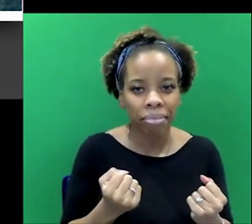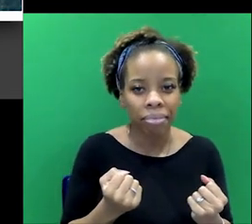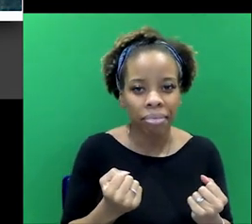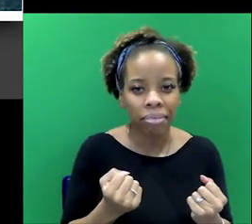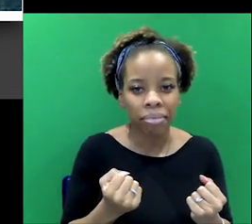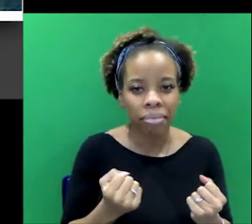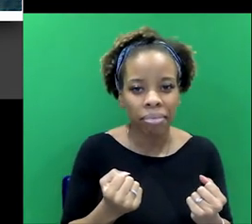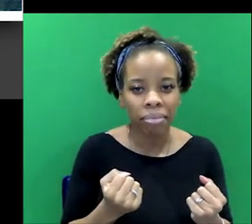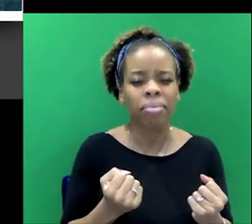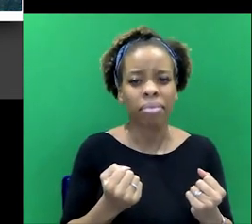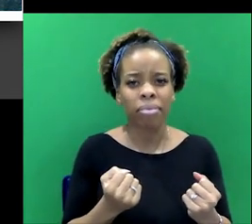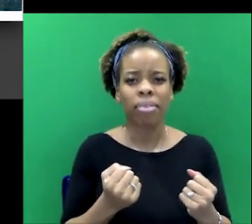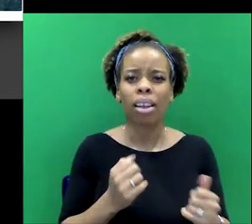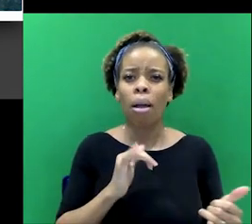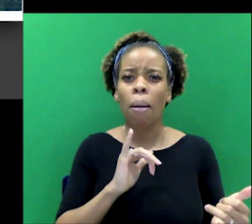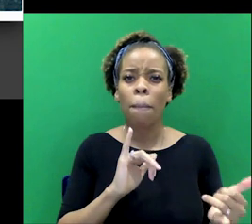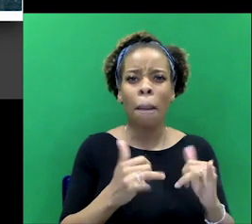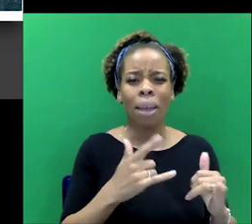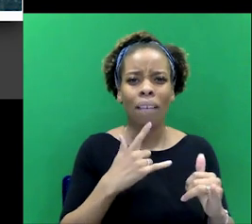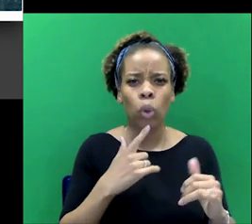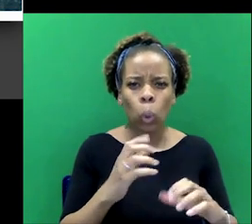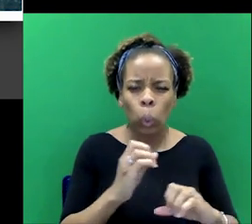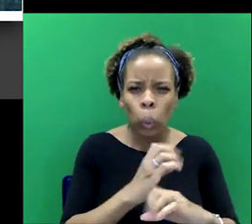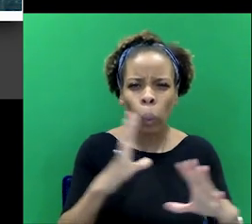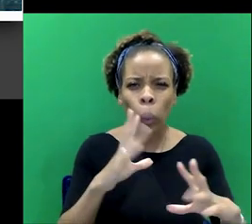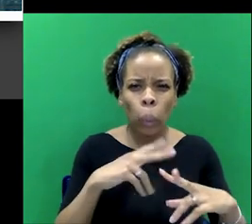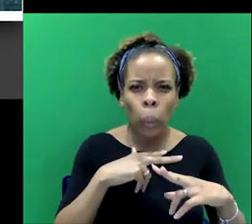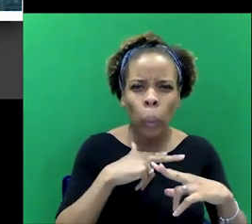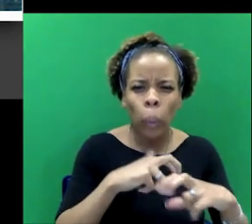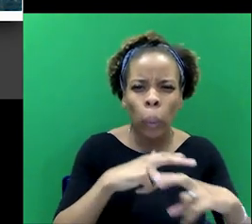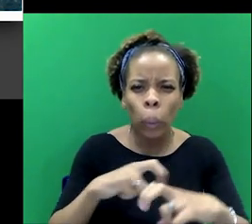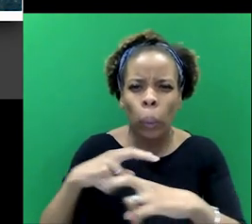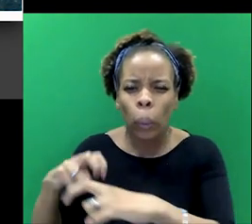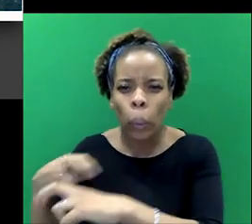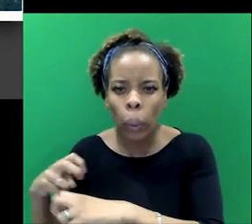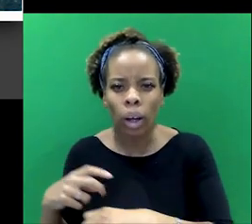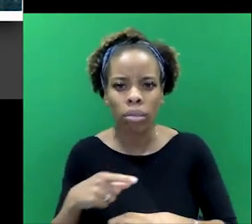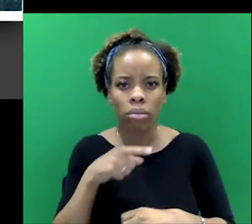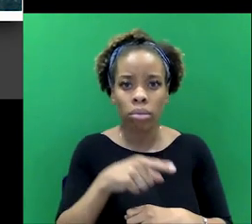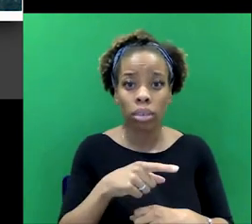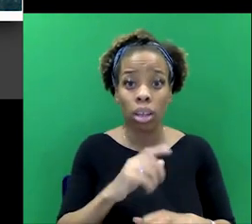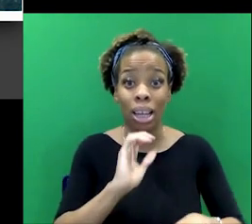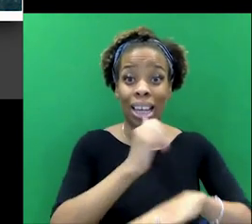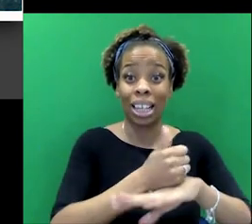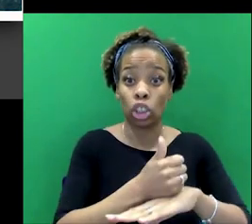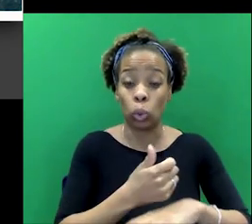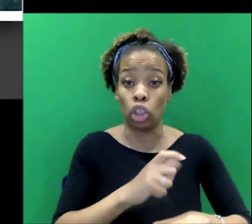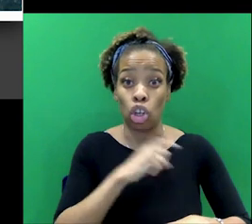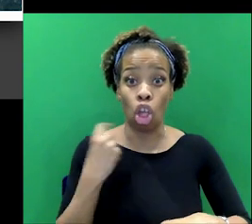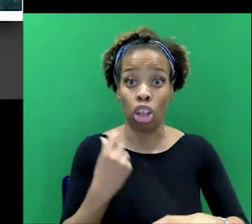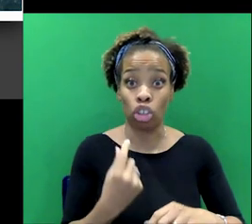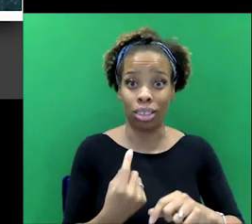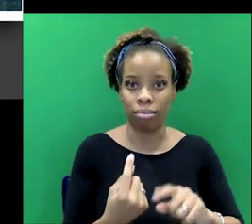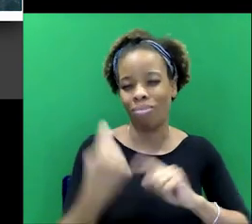Sewell report type sketch on the institution of the clergy in this period